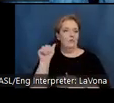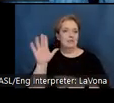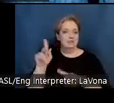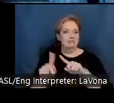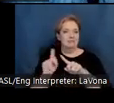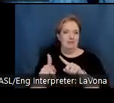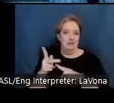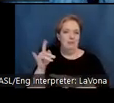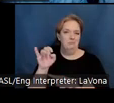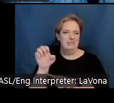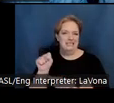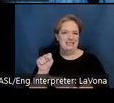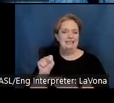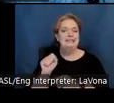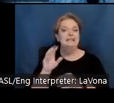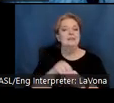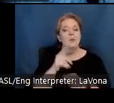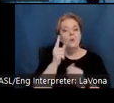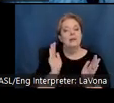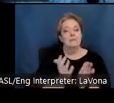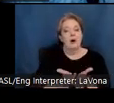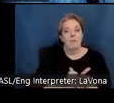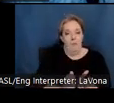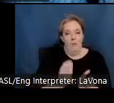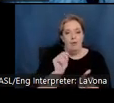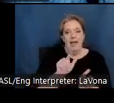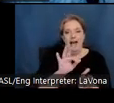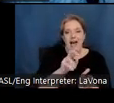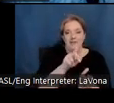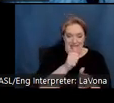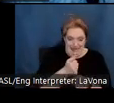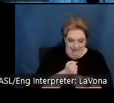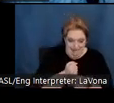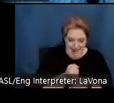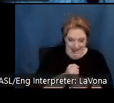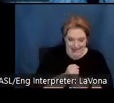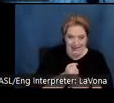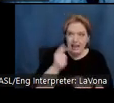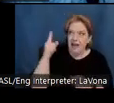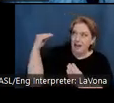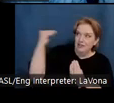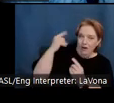Alfreda herself made, under the direction of Maria, who would become Alfreda's lifelong friend.